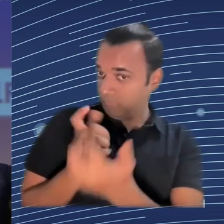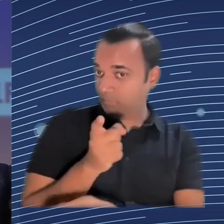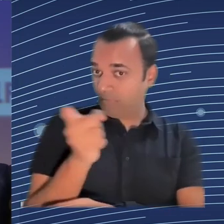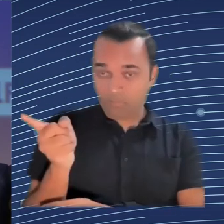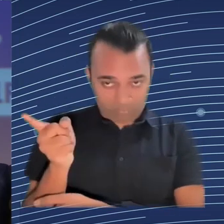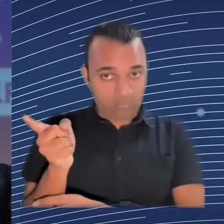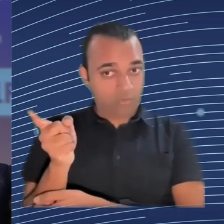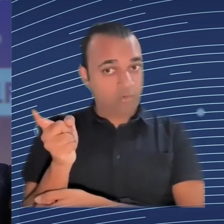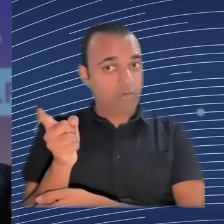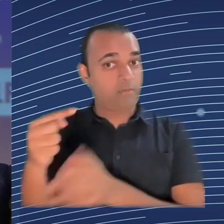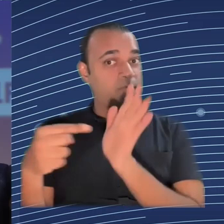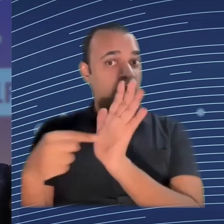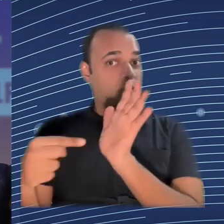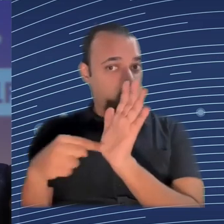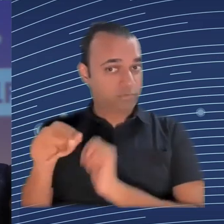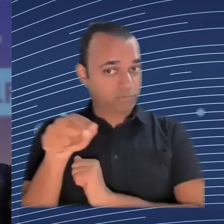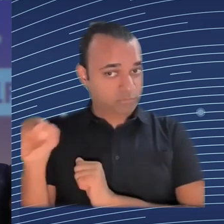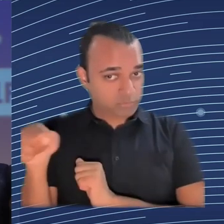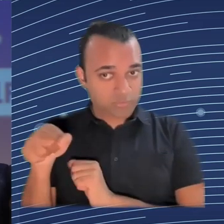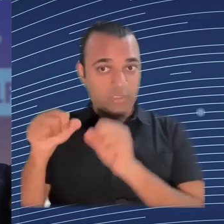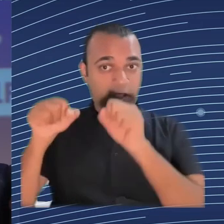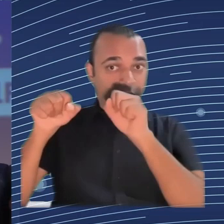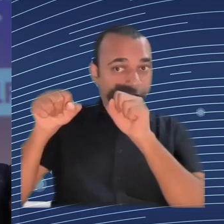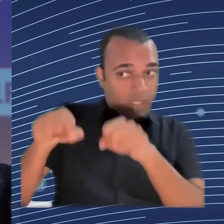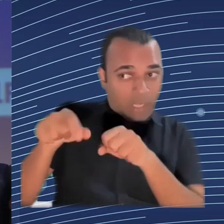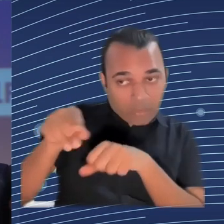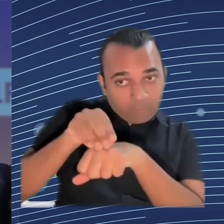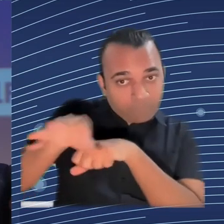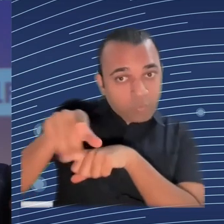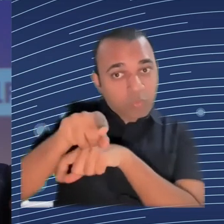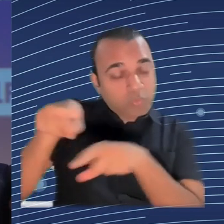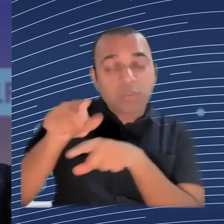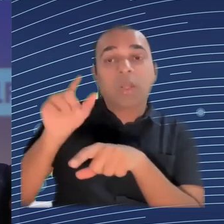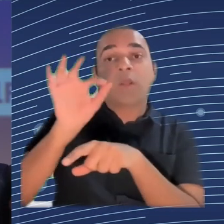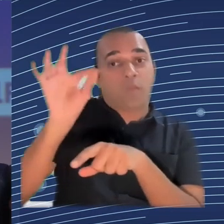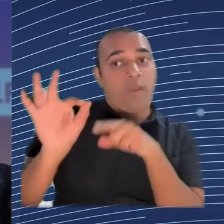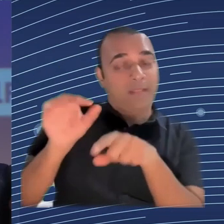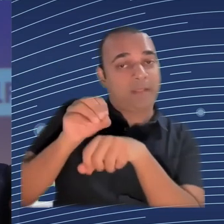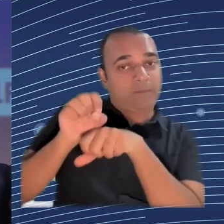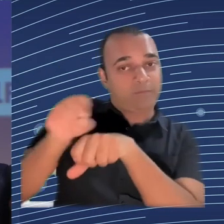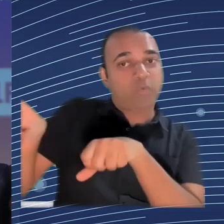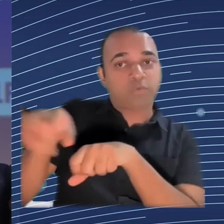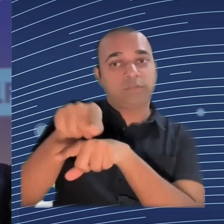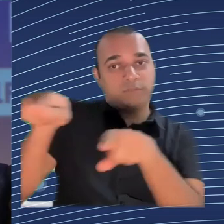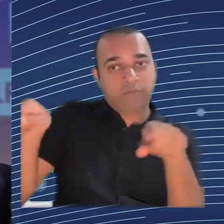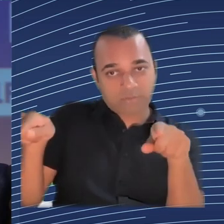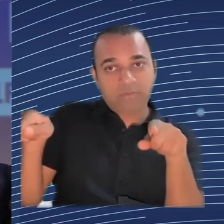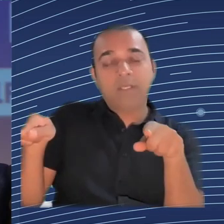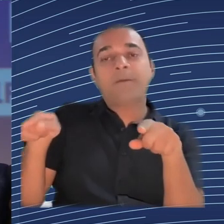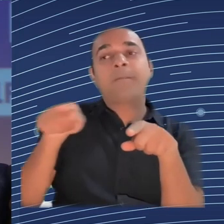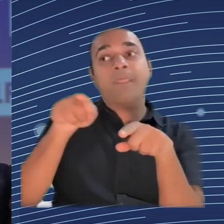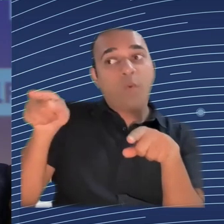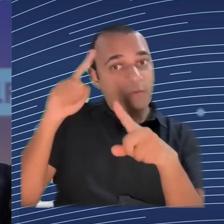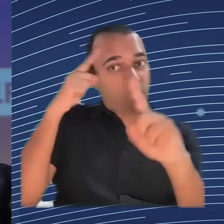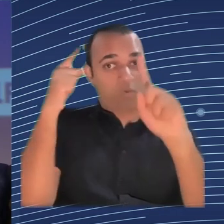deploy or develop. That is the first thing that I think would be very, very helpful for them to do.